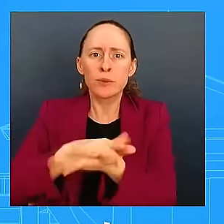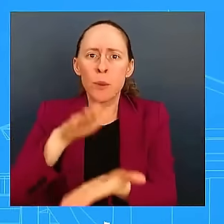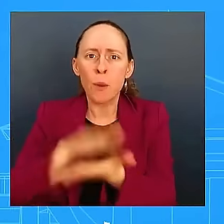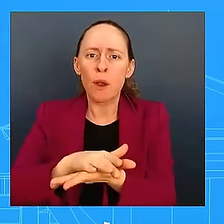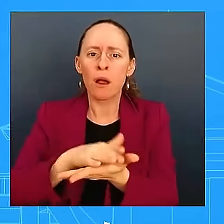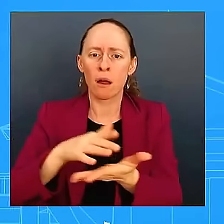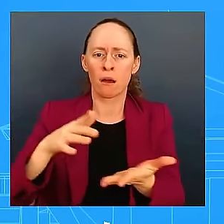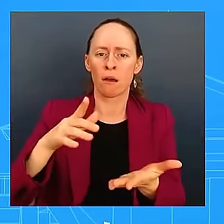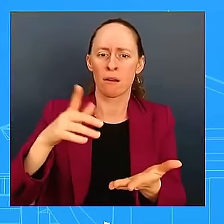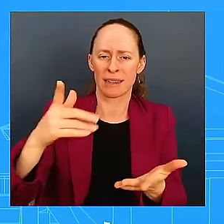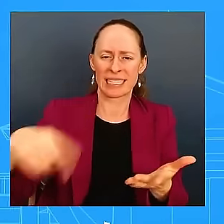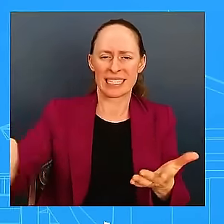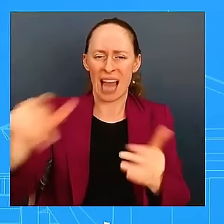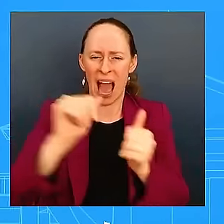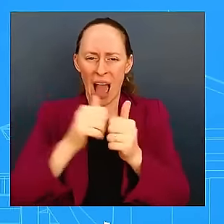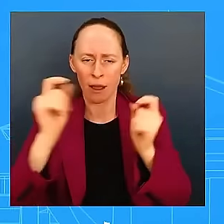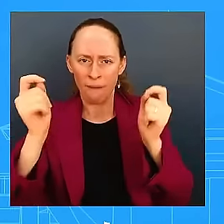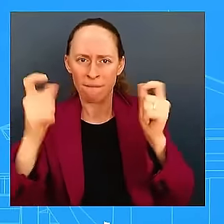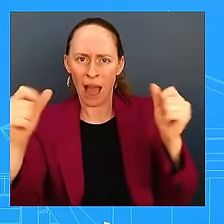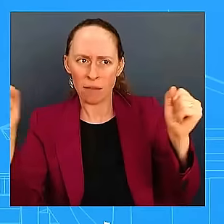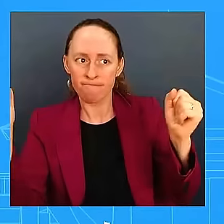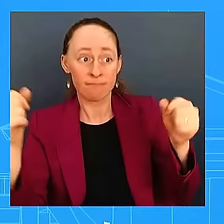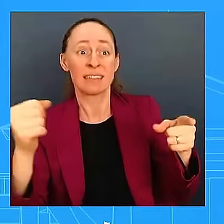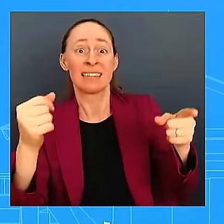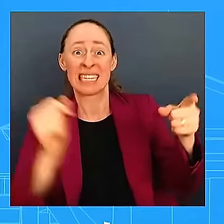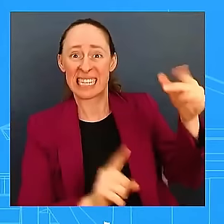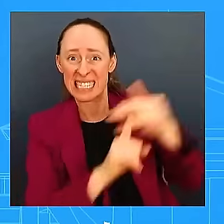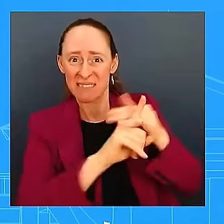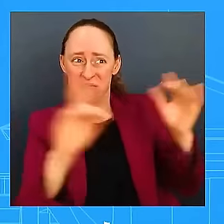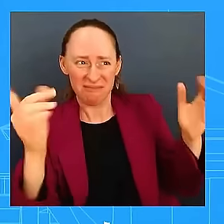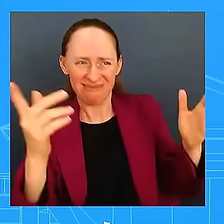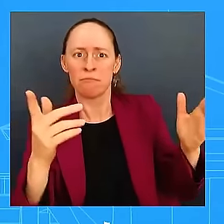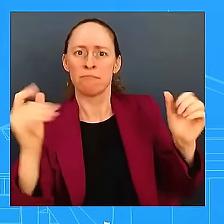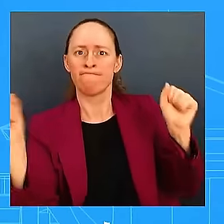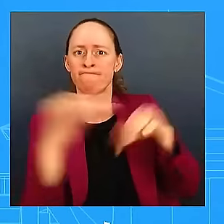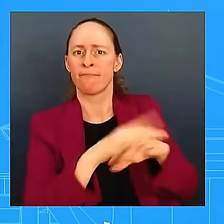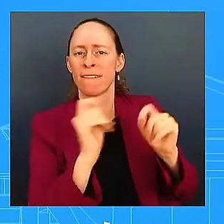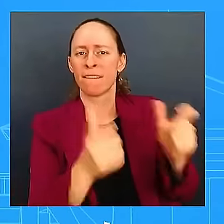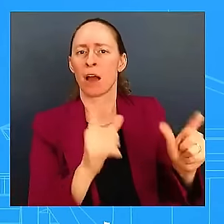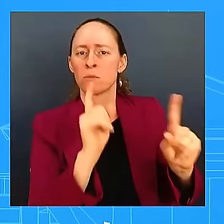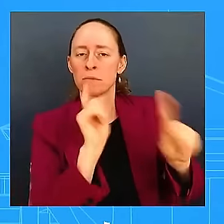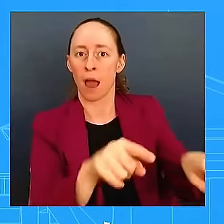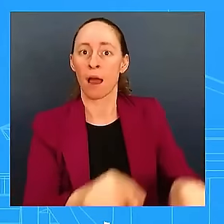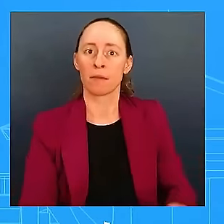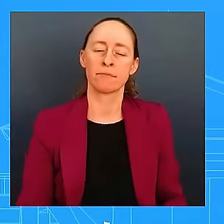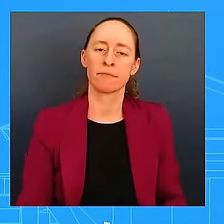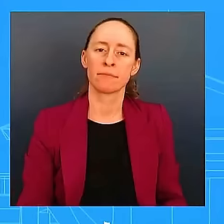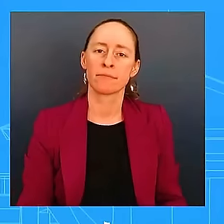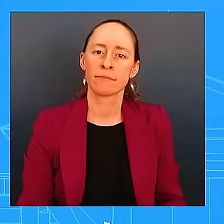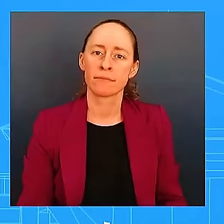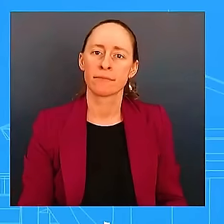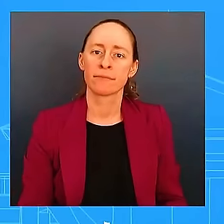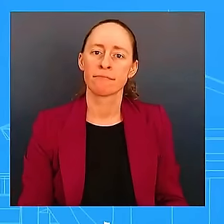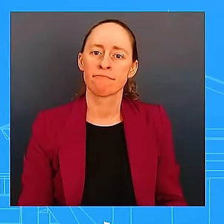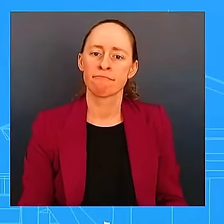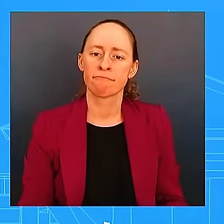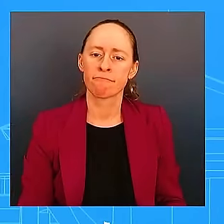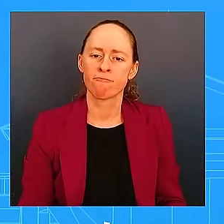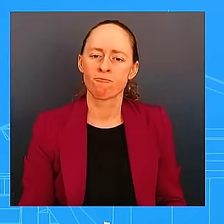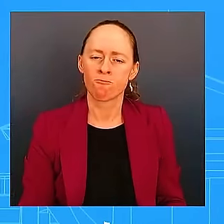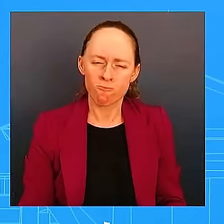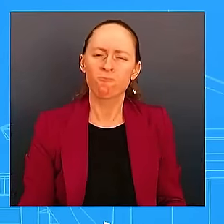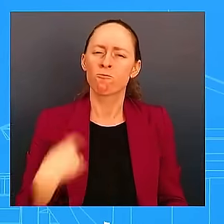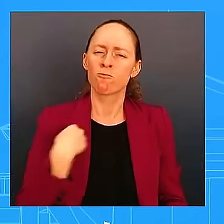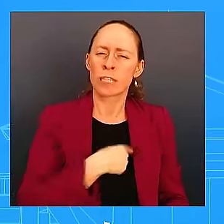range of additional actions to reduce gun violence from promoting safe gun storage and red flag laws to